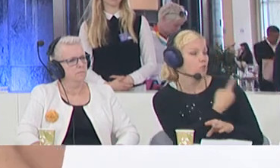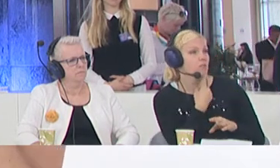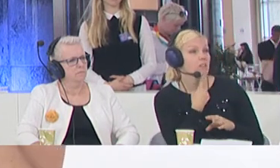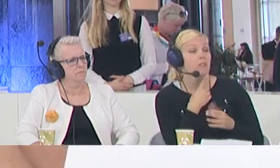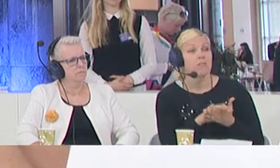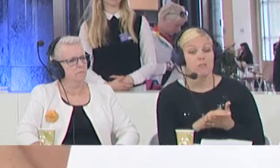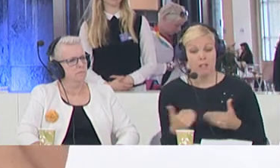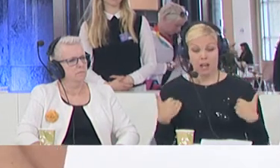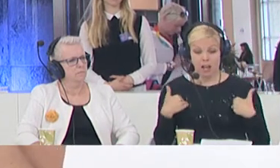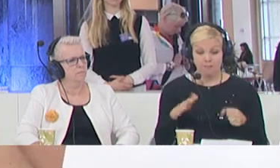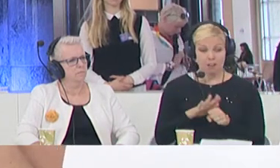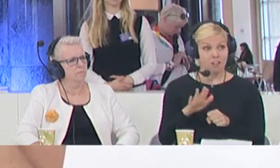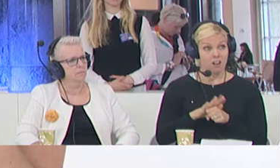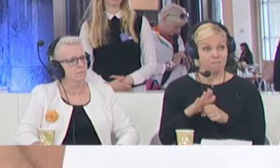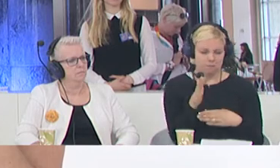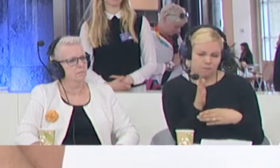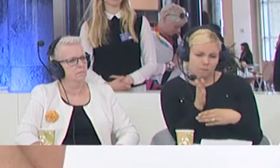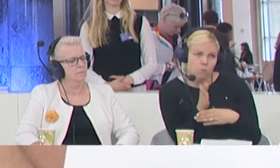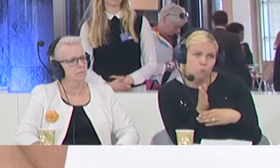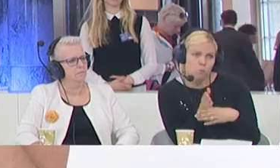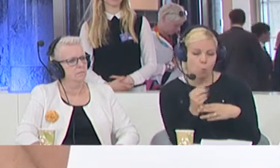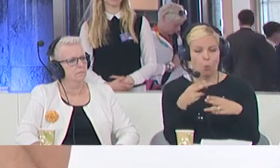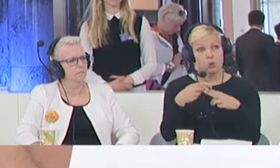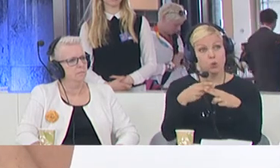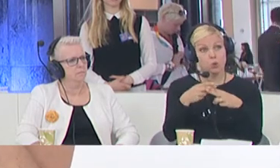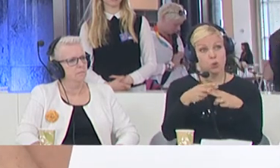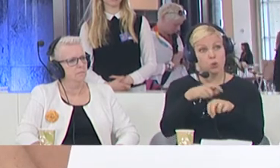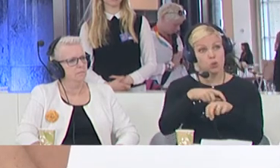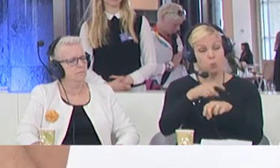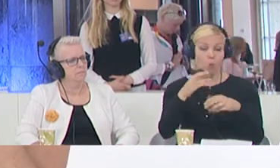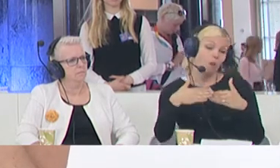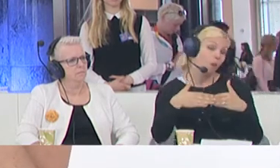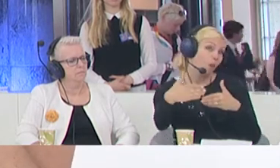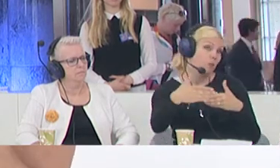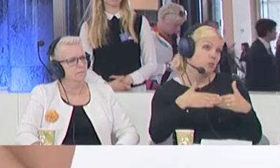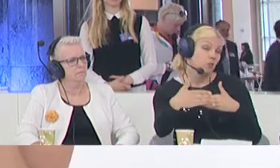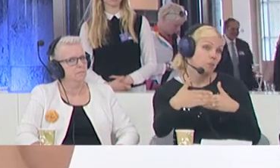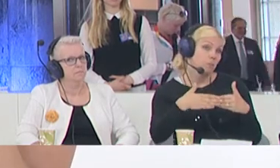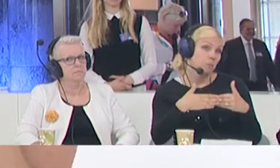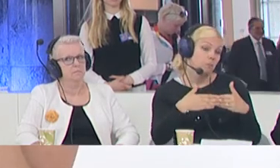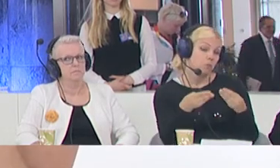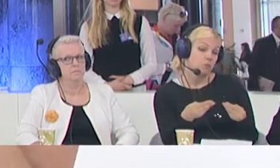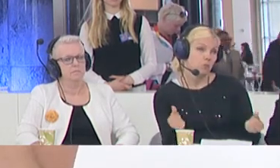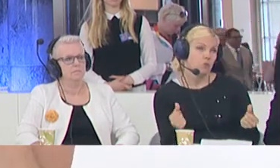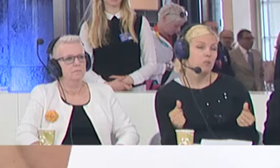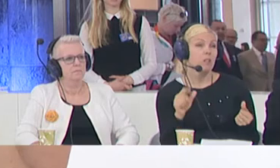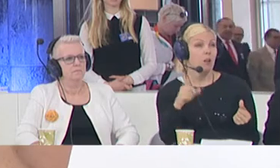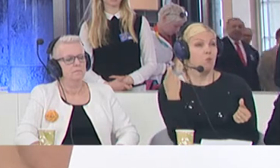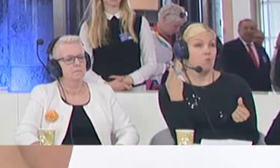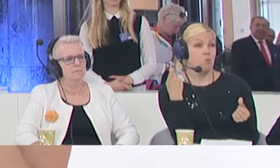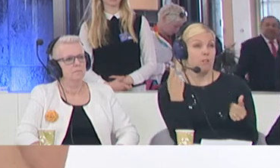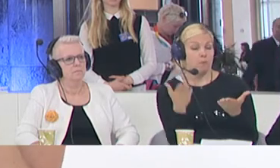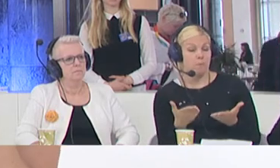enough mid-term or long-term solutions, I think in the last proposal of the Commission, though I very welcome the key